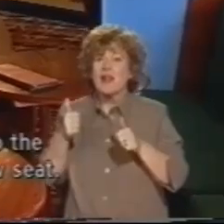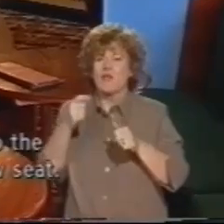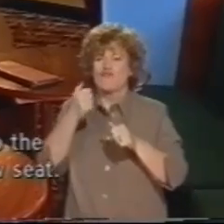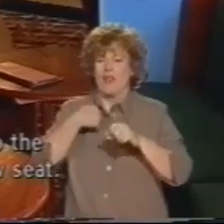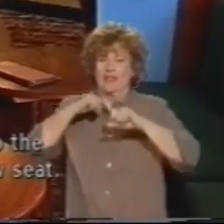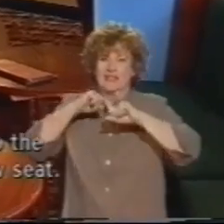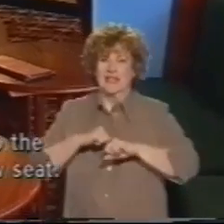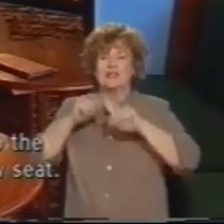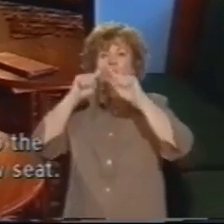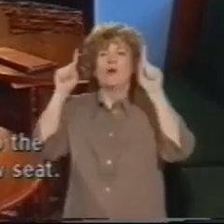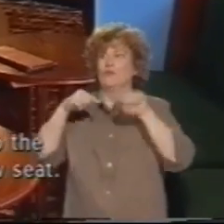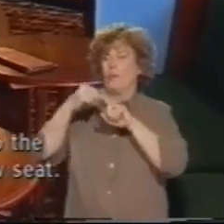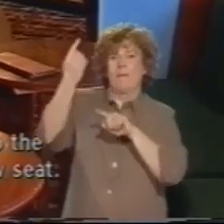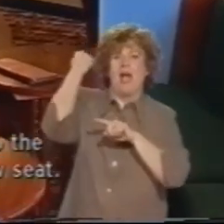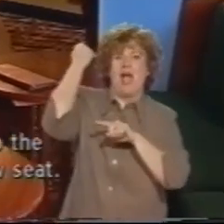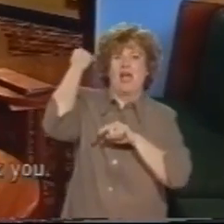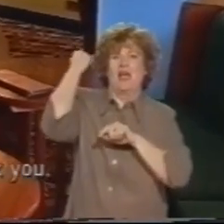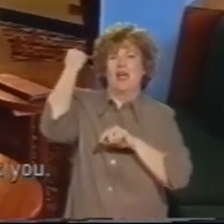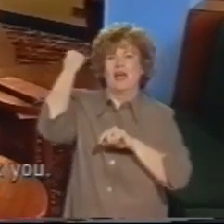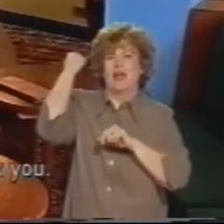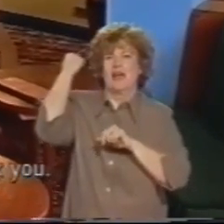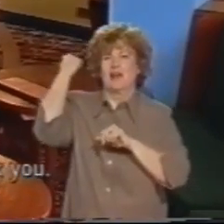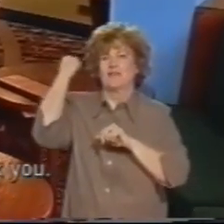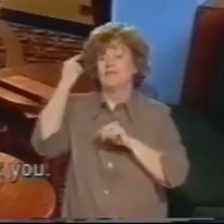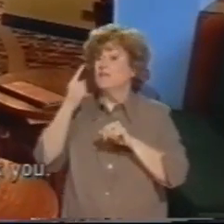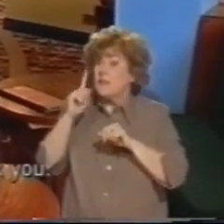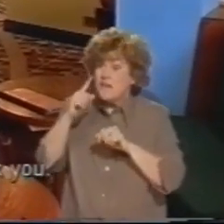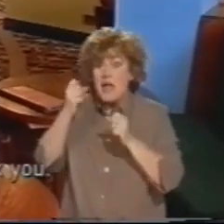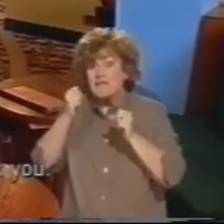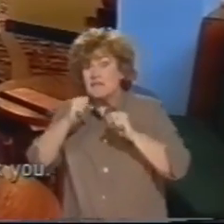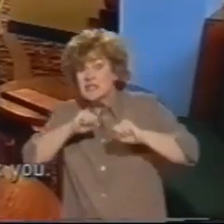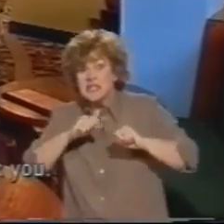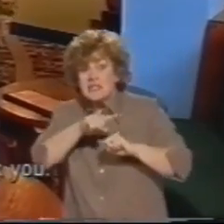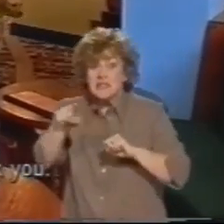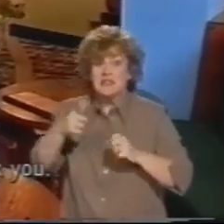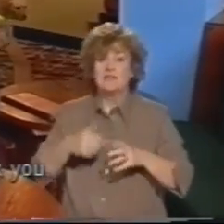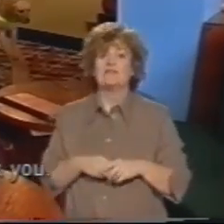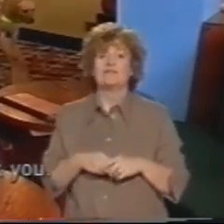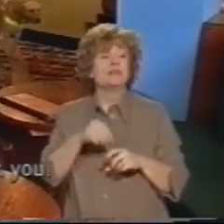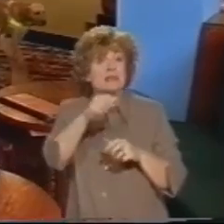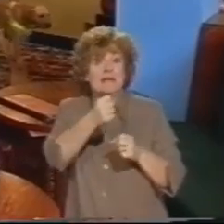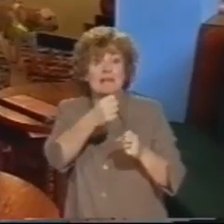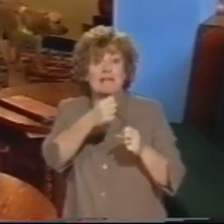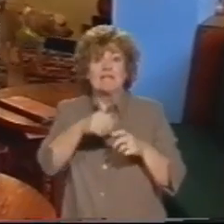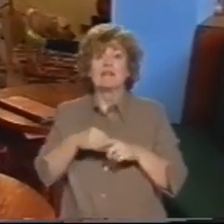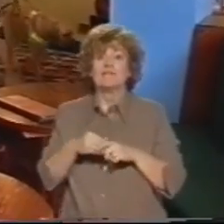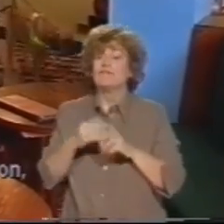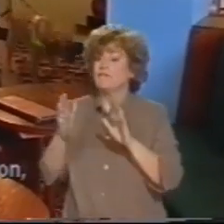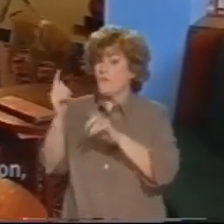window, if there is a window seat. Over there? All right, thank you.